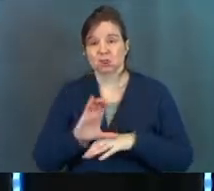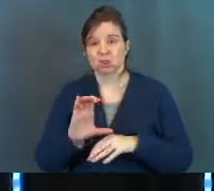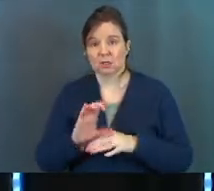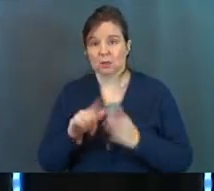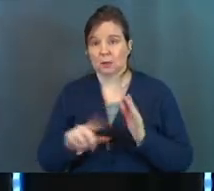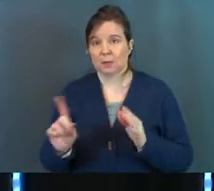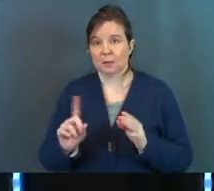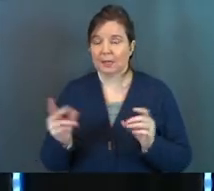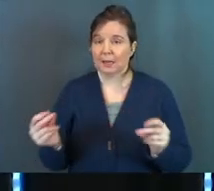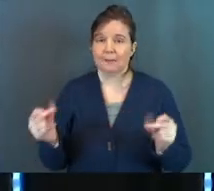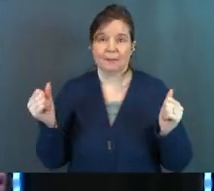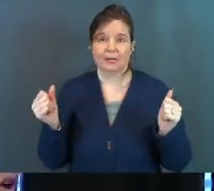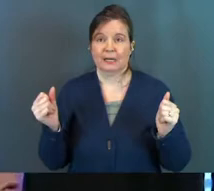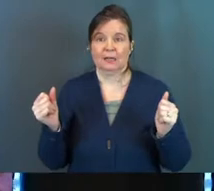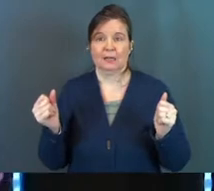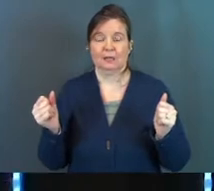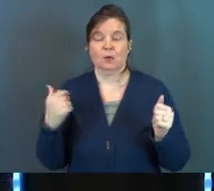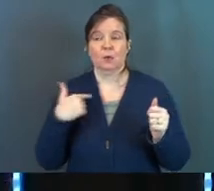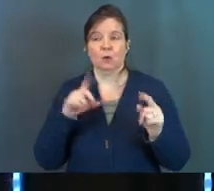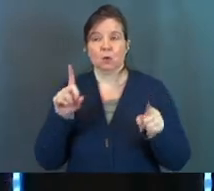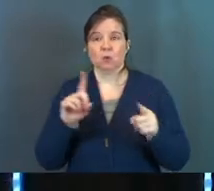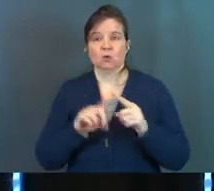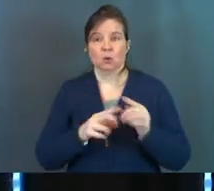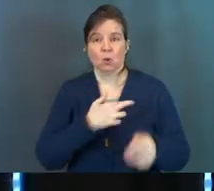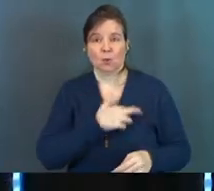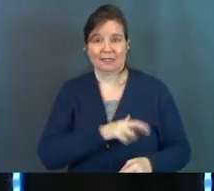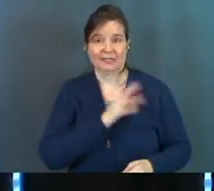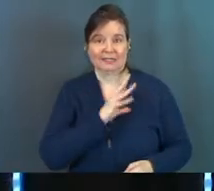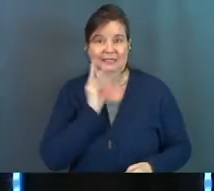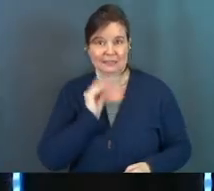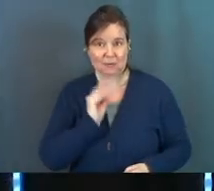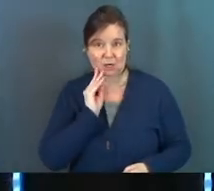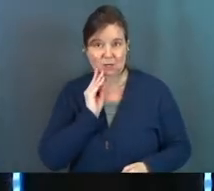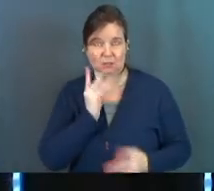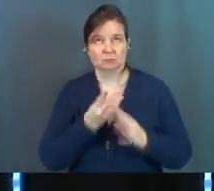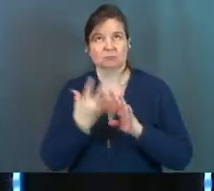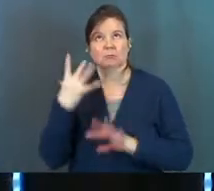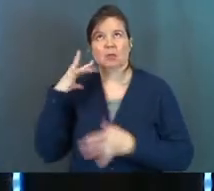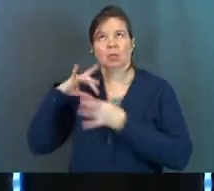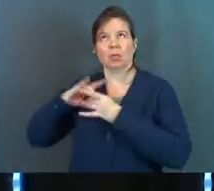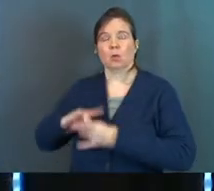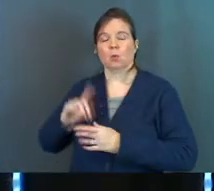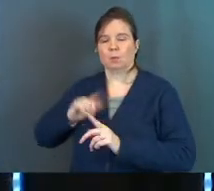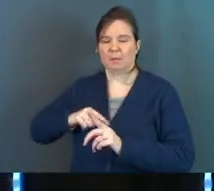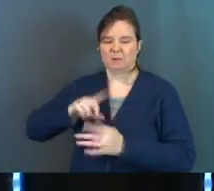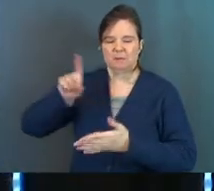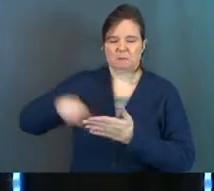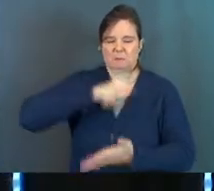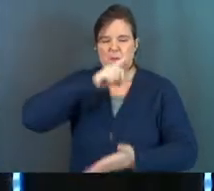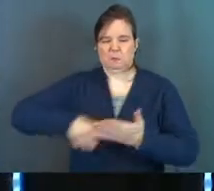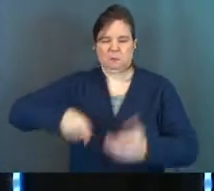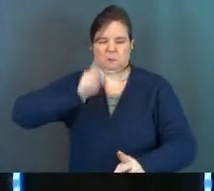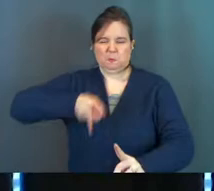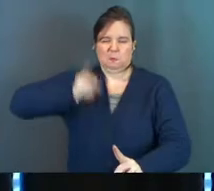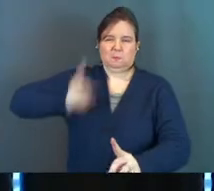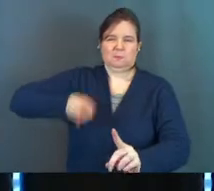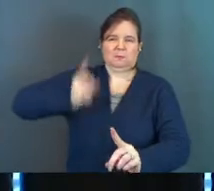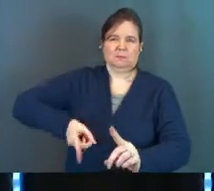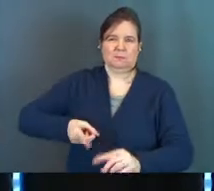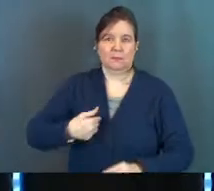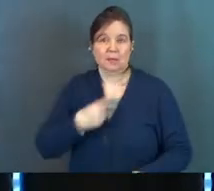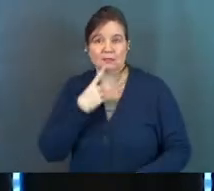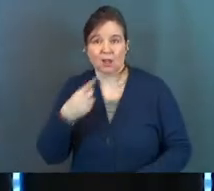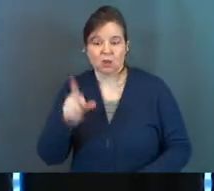here's where people immediately go. We go to our religious experience where people have beat on us and said, darn it,